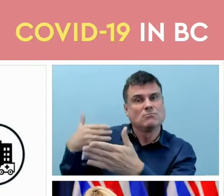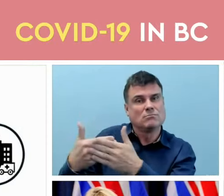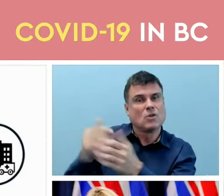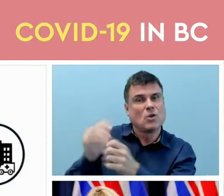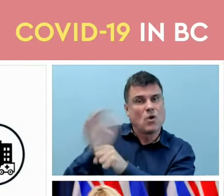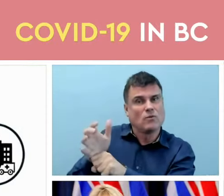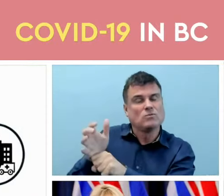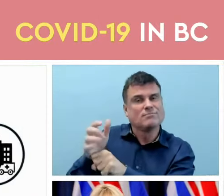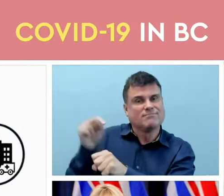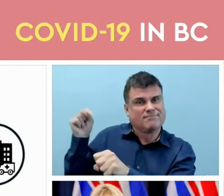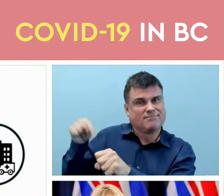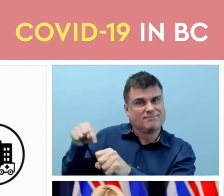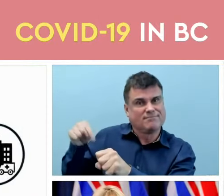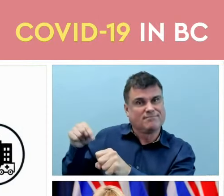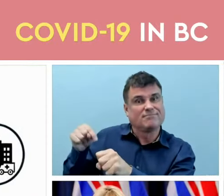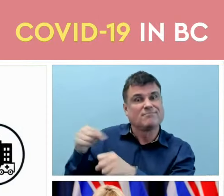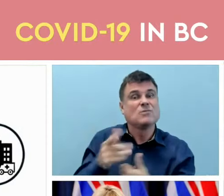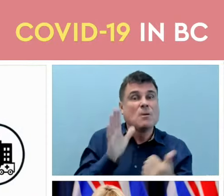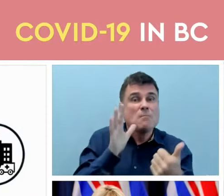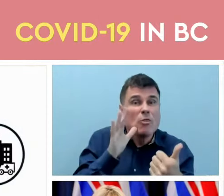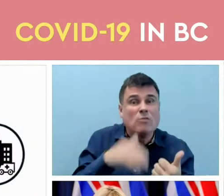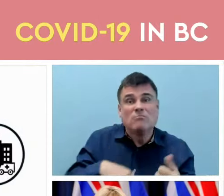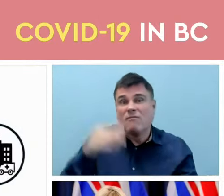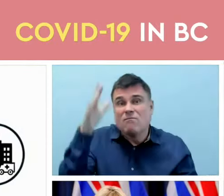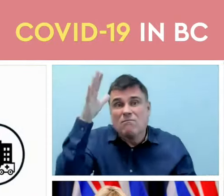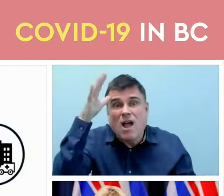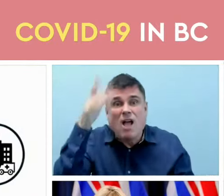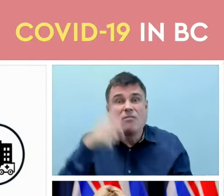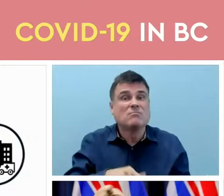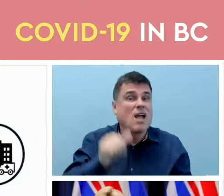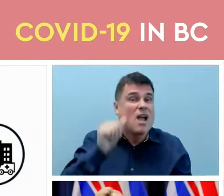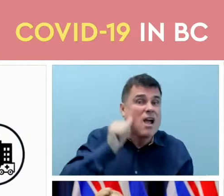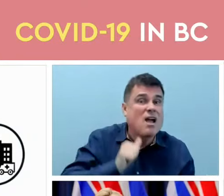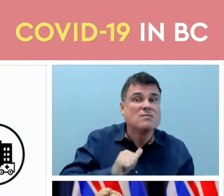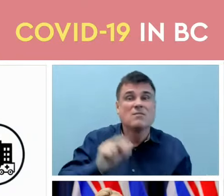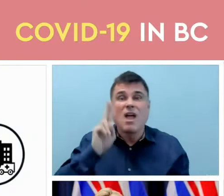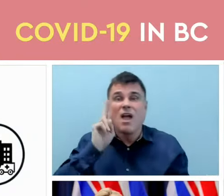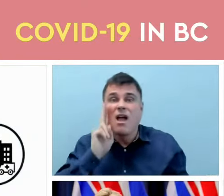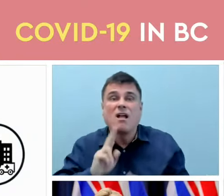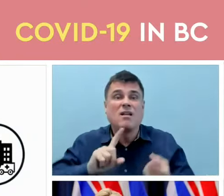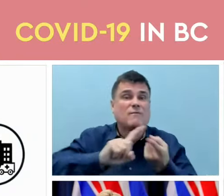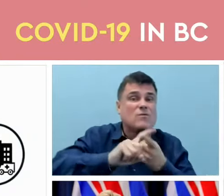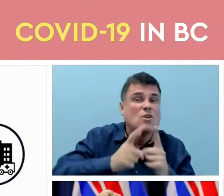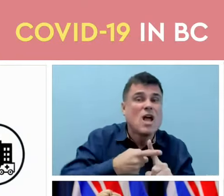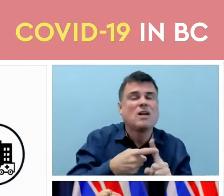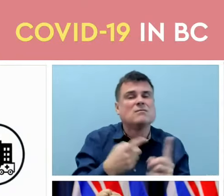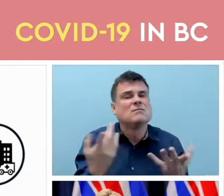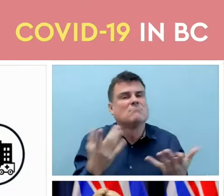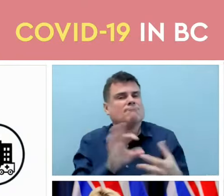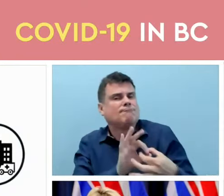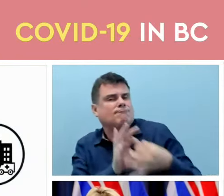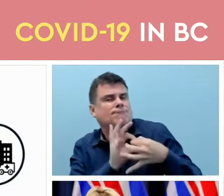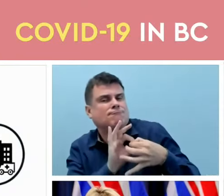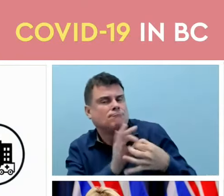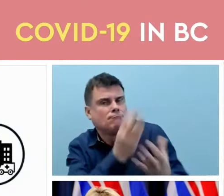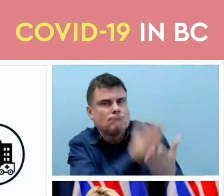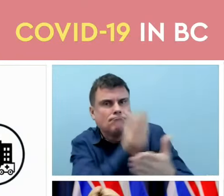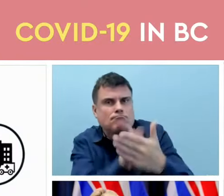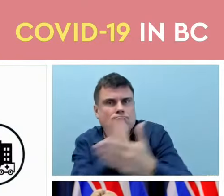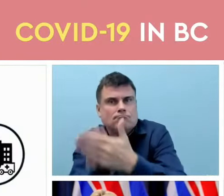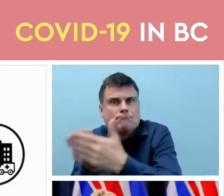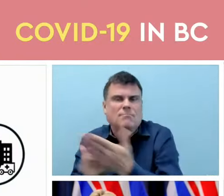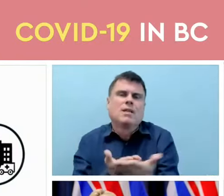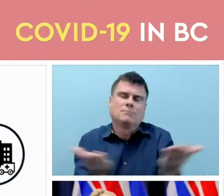These are our mothers, our fathers, our aunties, our friends, our loved ones. Even though we are in a much better